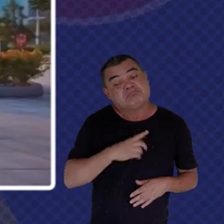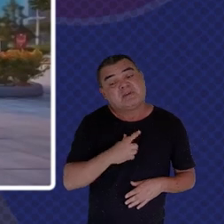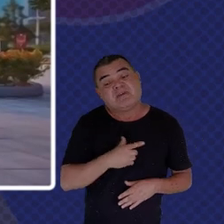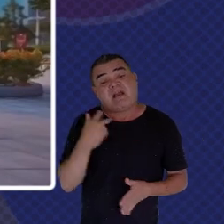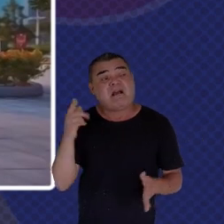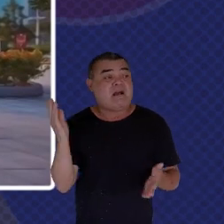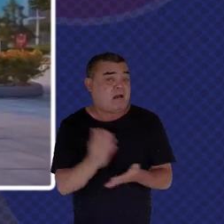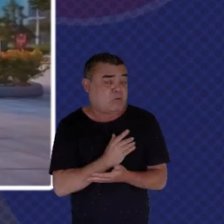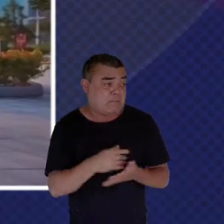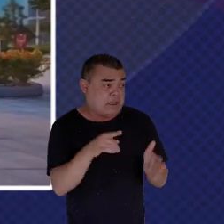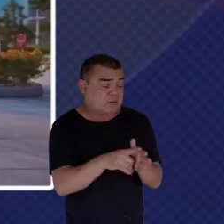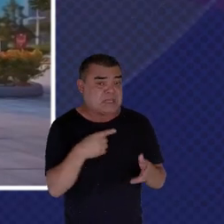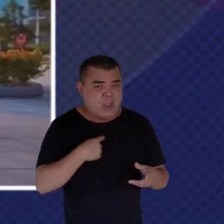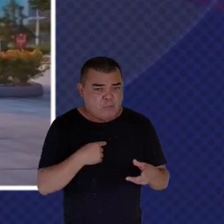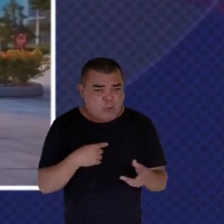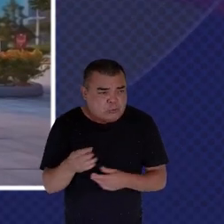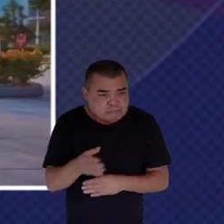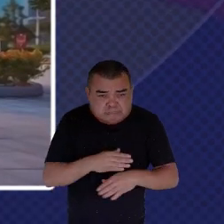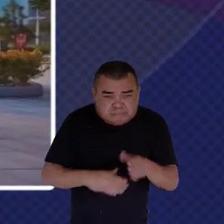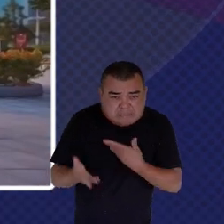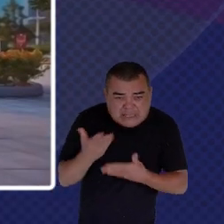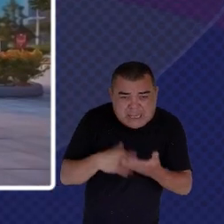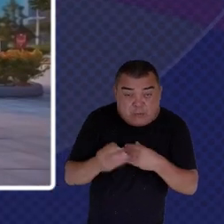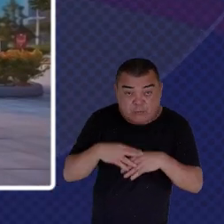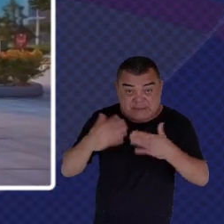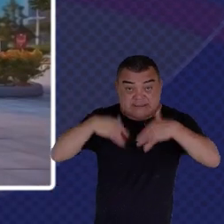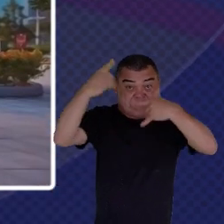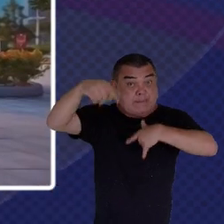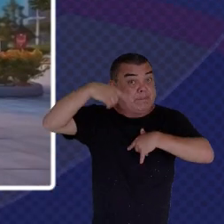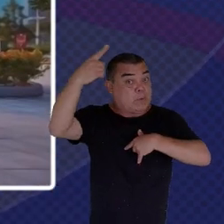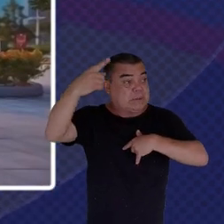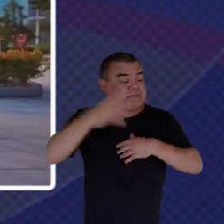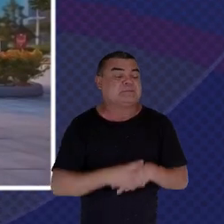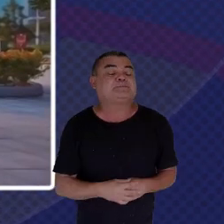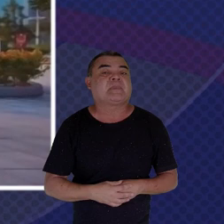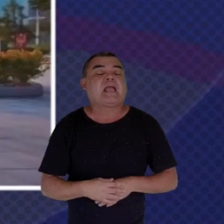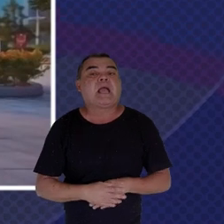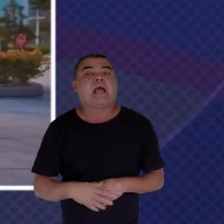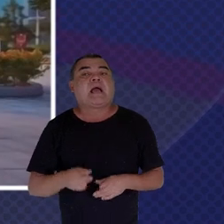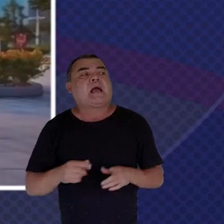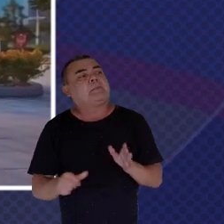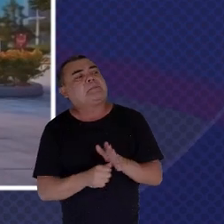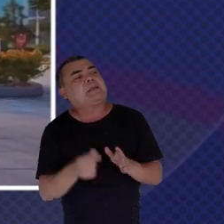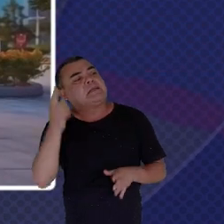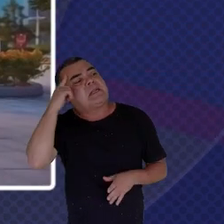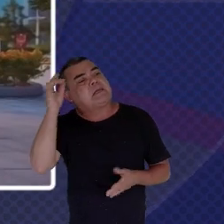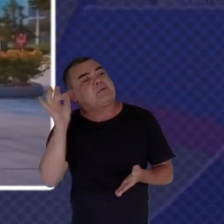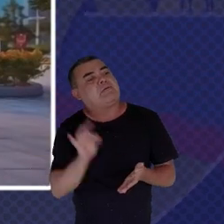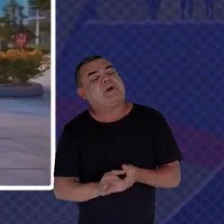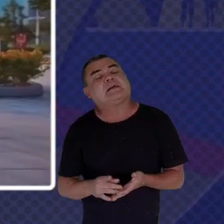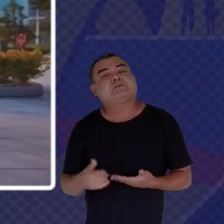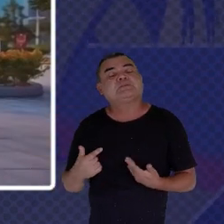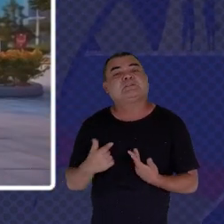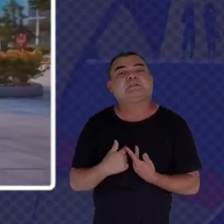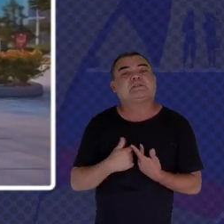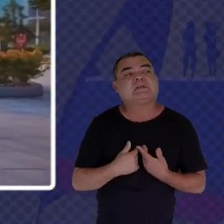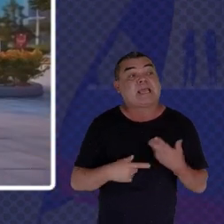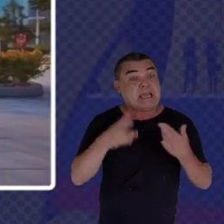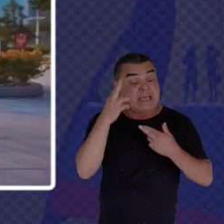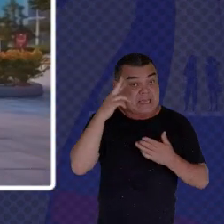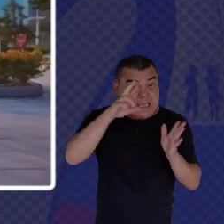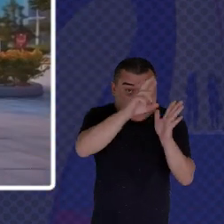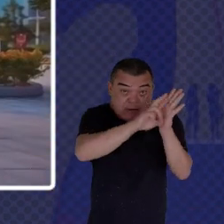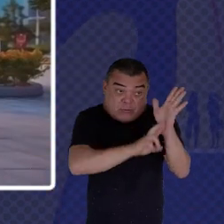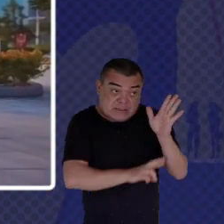discussing them with you later on The first big idea, really, is that Agile regulation needs to